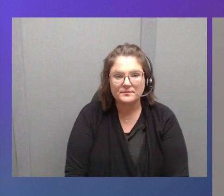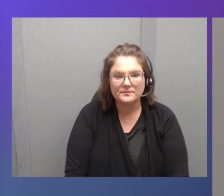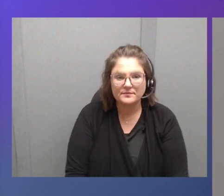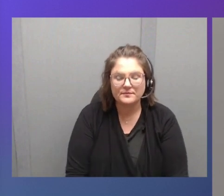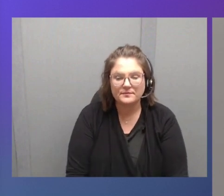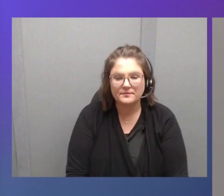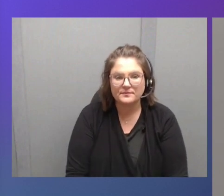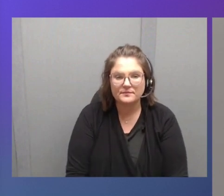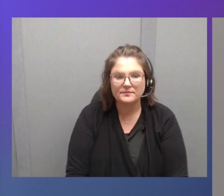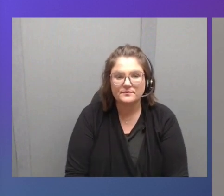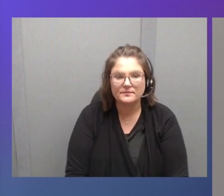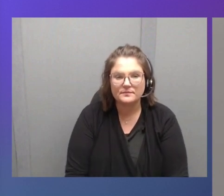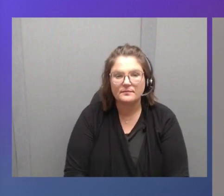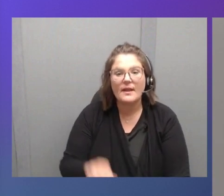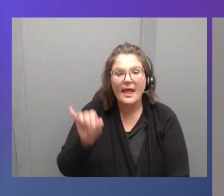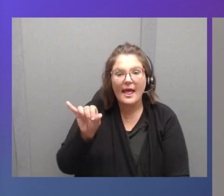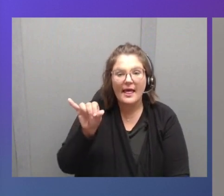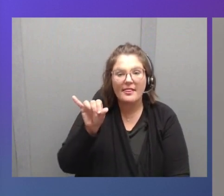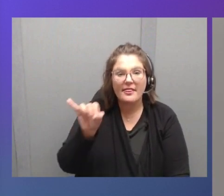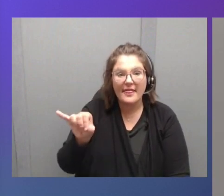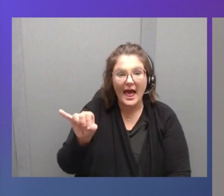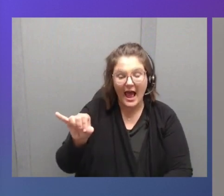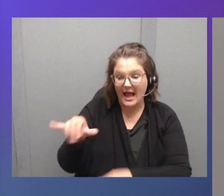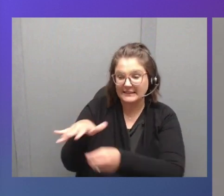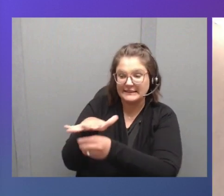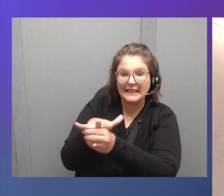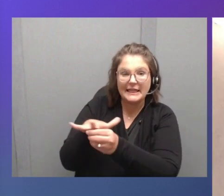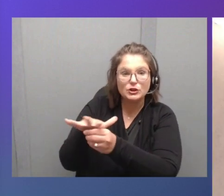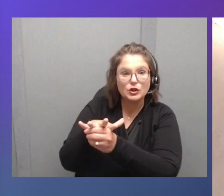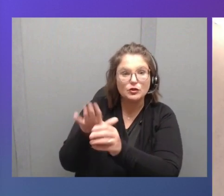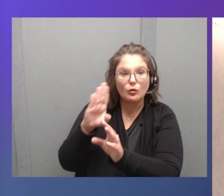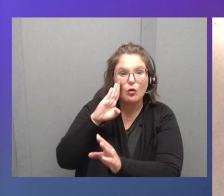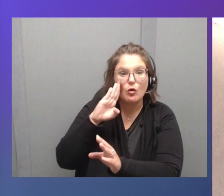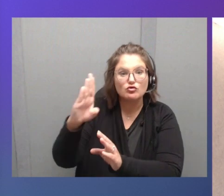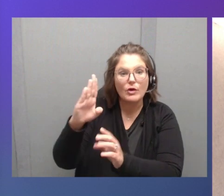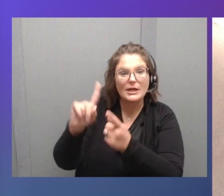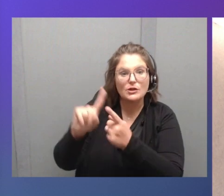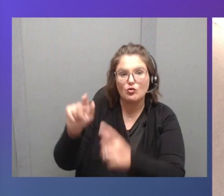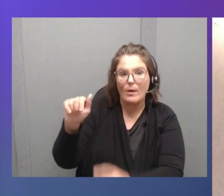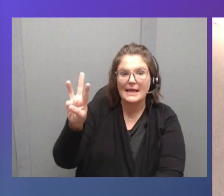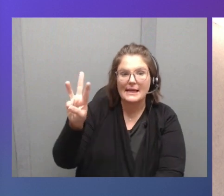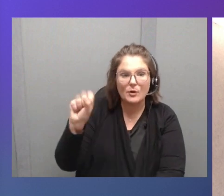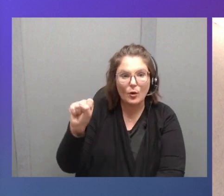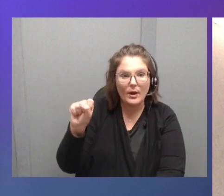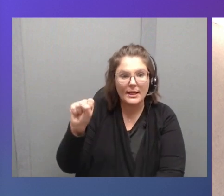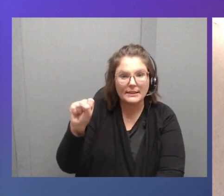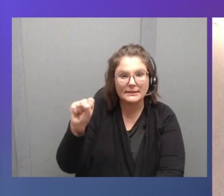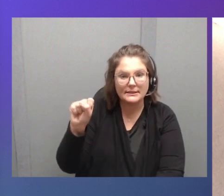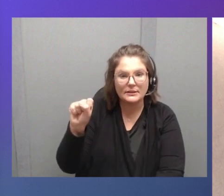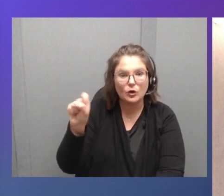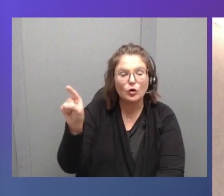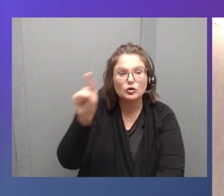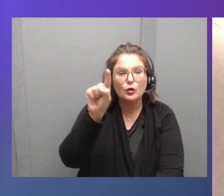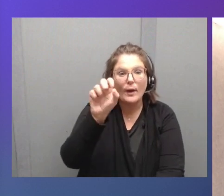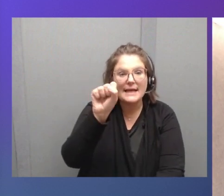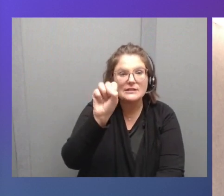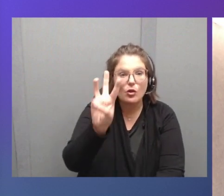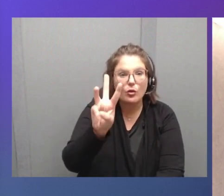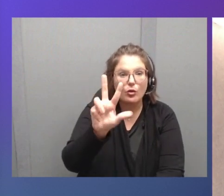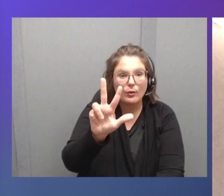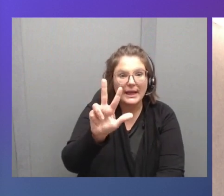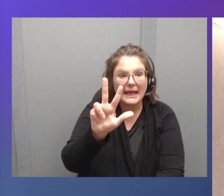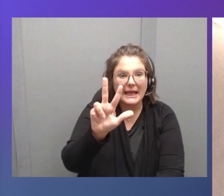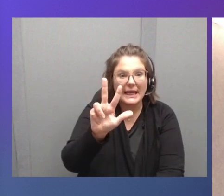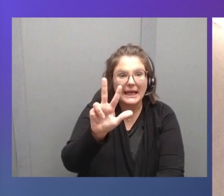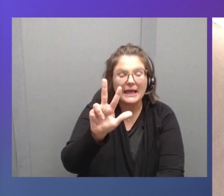And from that upload station, you could either go straight to AWS, to S3. Or if you want, you can also run some local